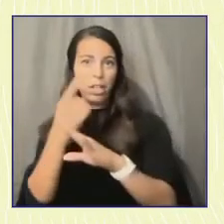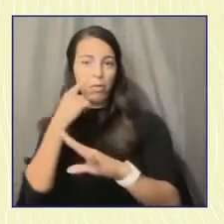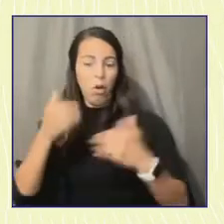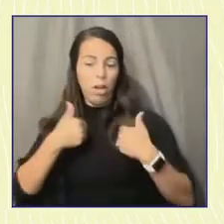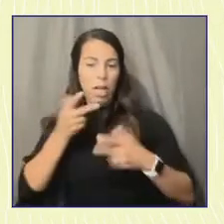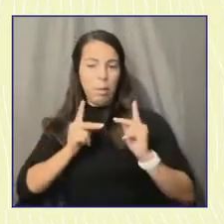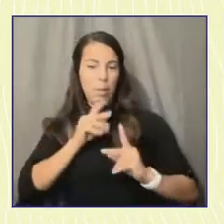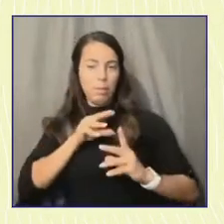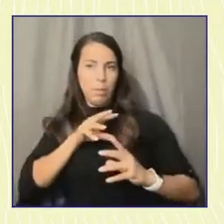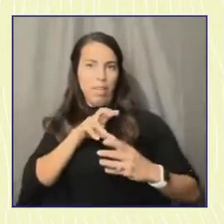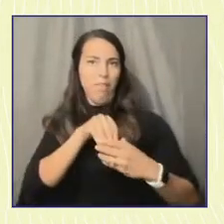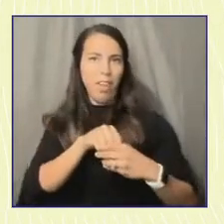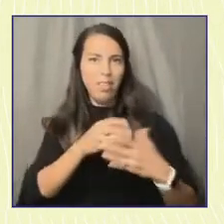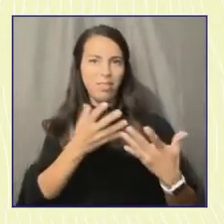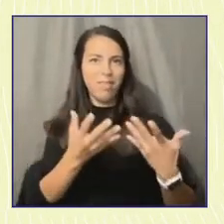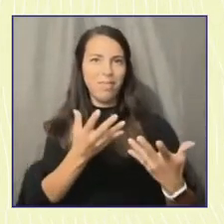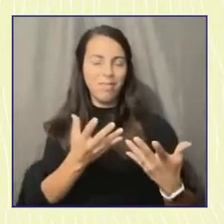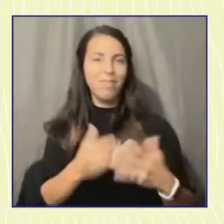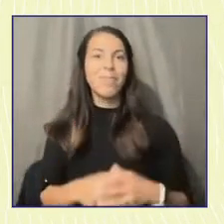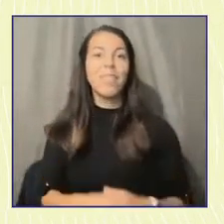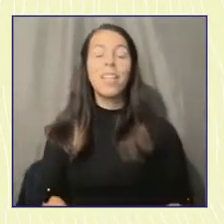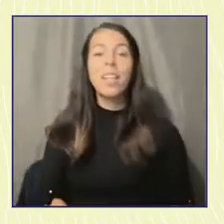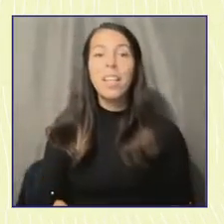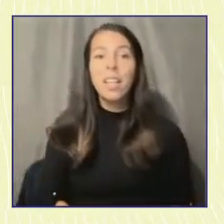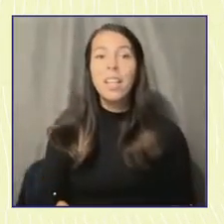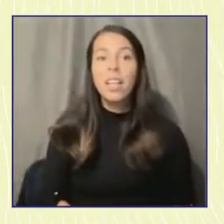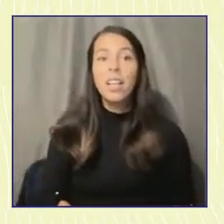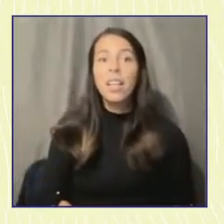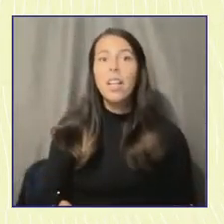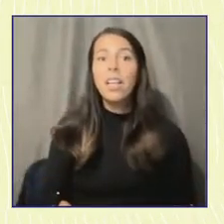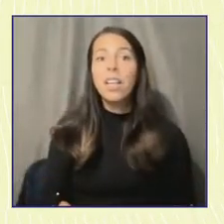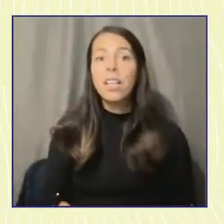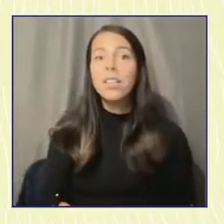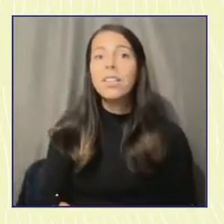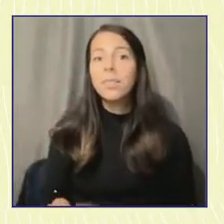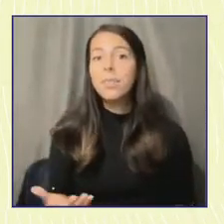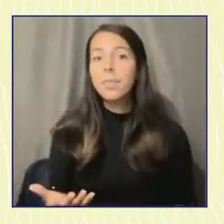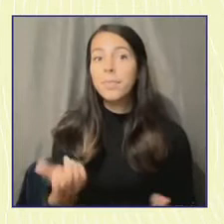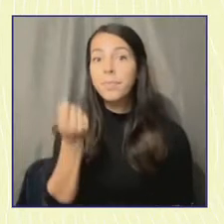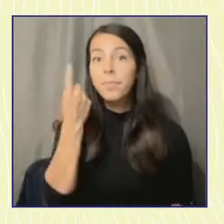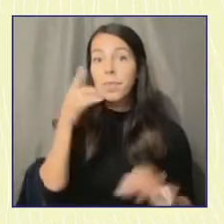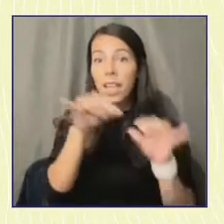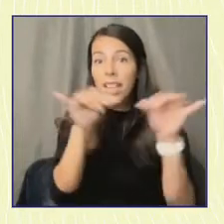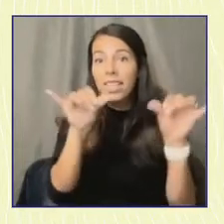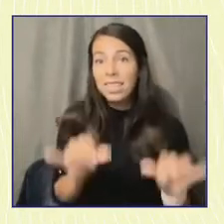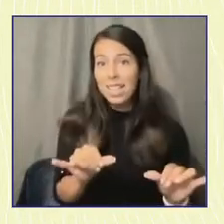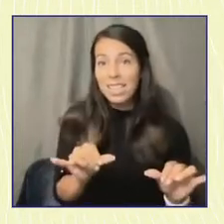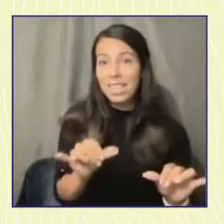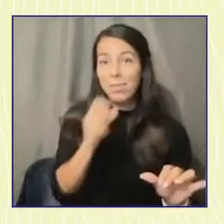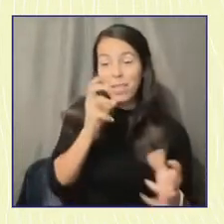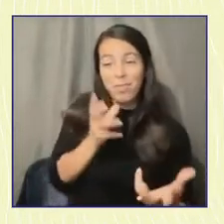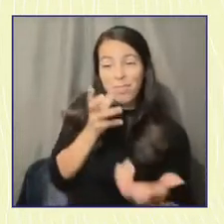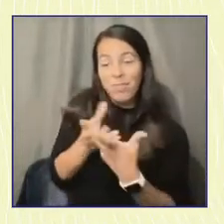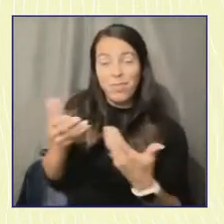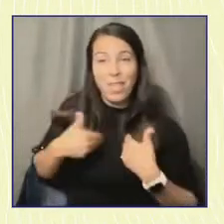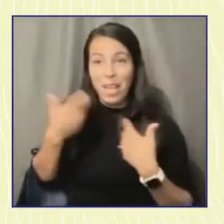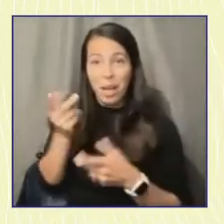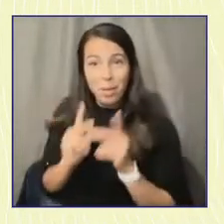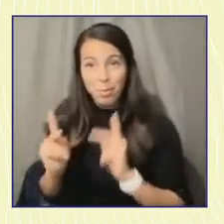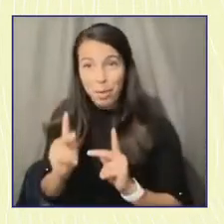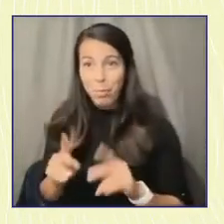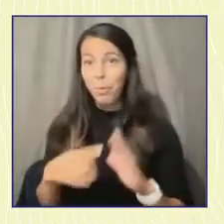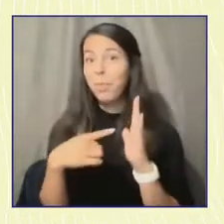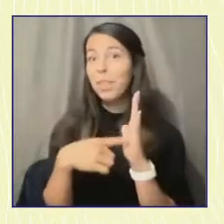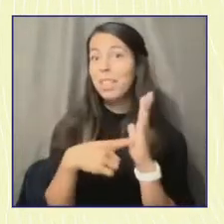One it's just that the systems aren't made for young people right like voter registration the fact they have to